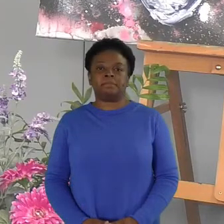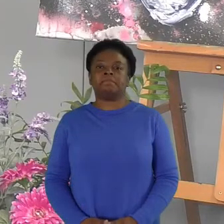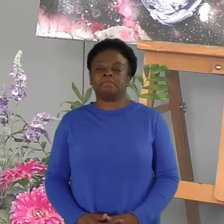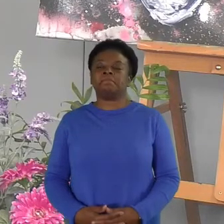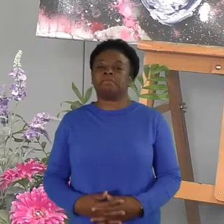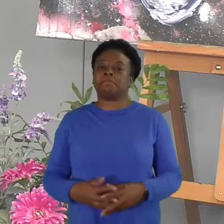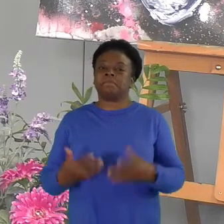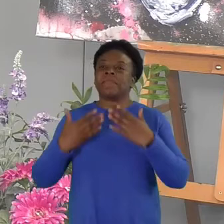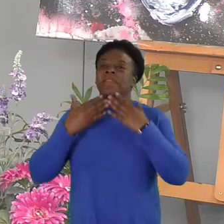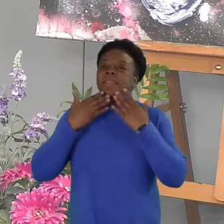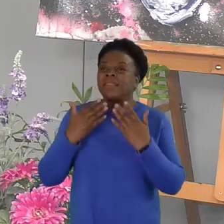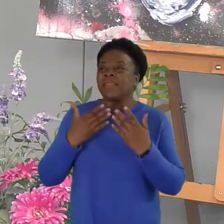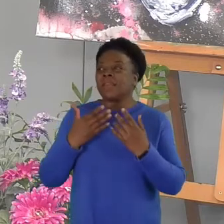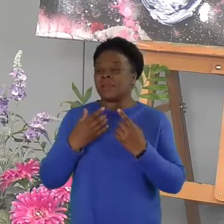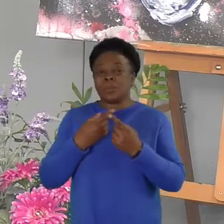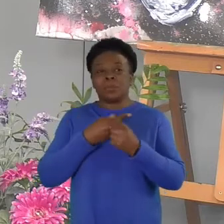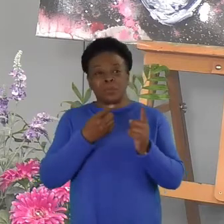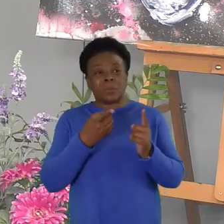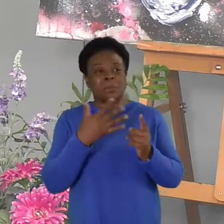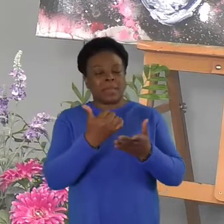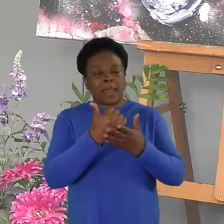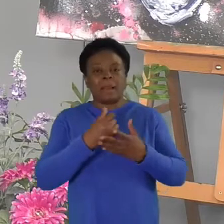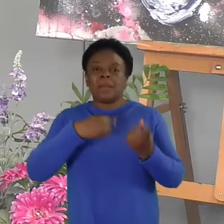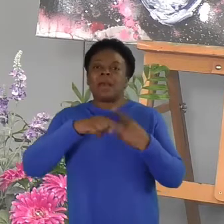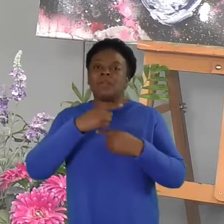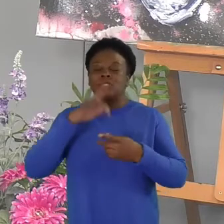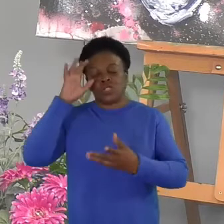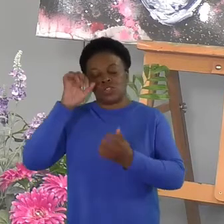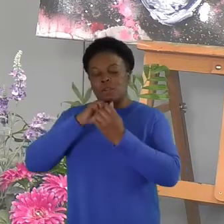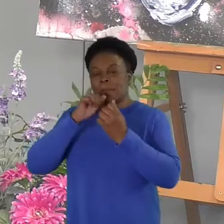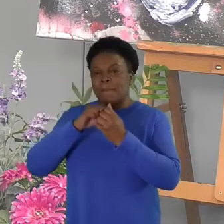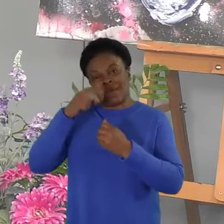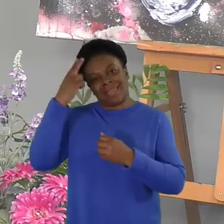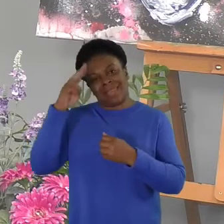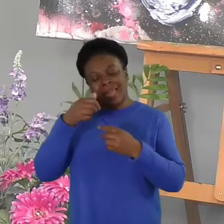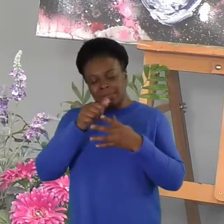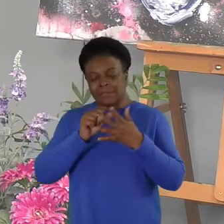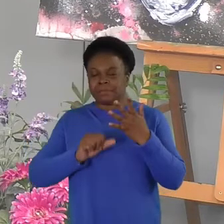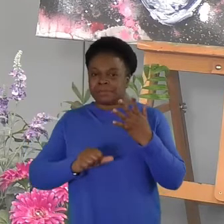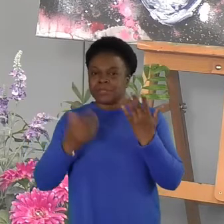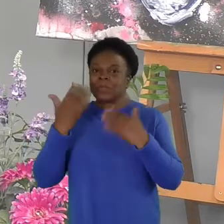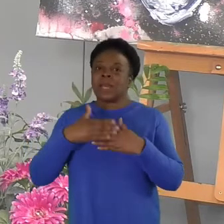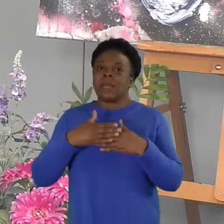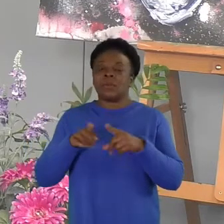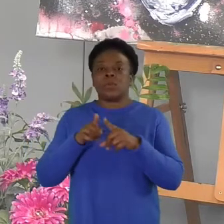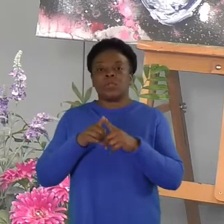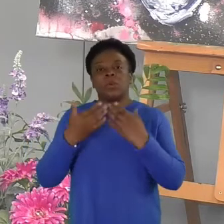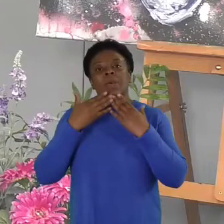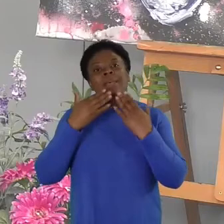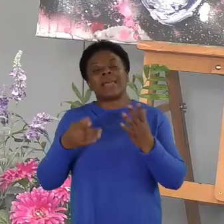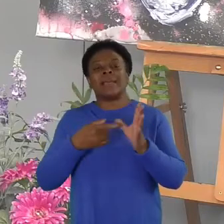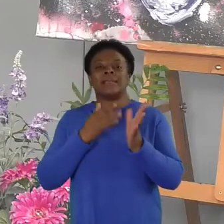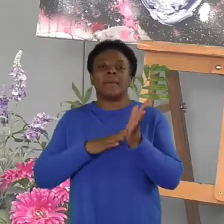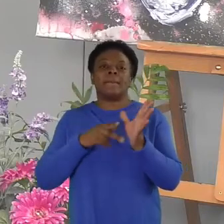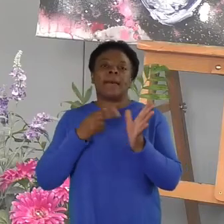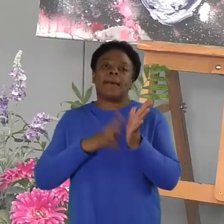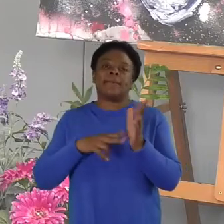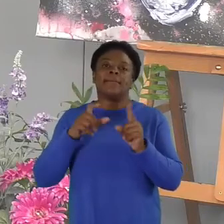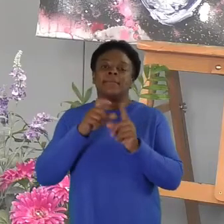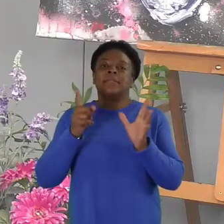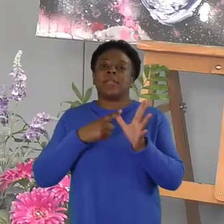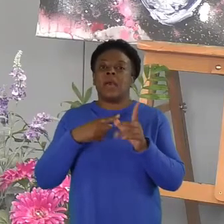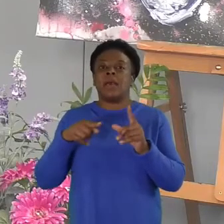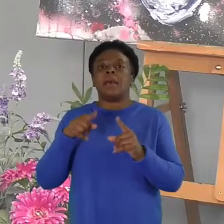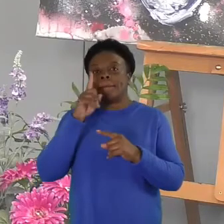Thank you to all those who've helped us to remember tonight. And a special thank you to Amanda Pink, who wrote that framework